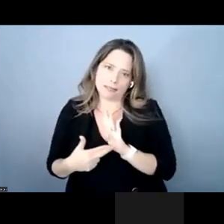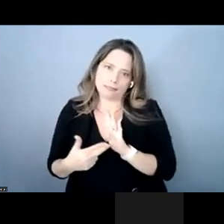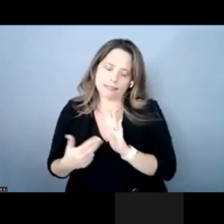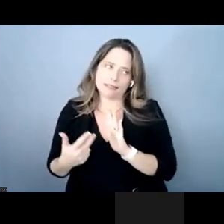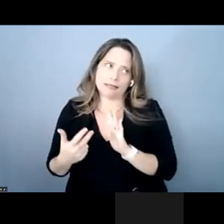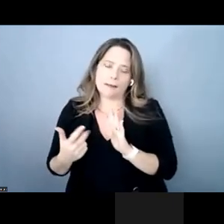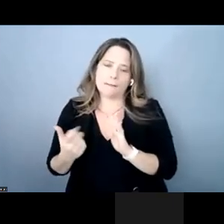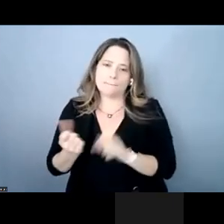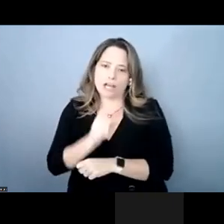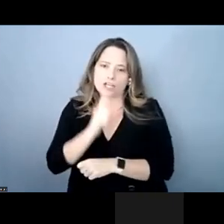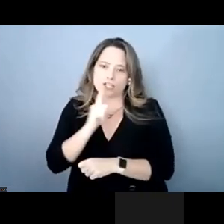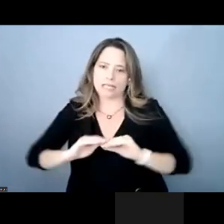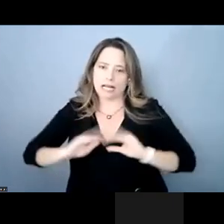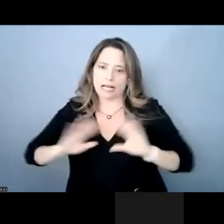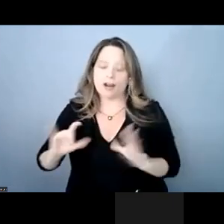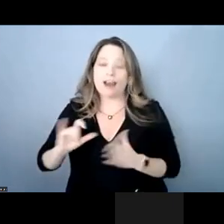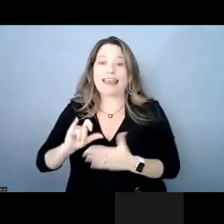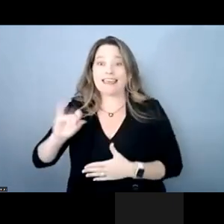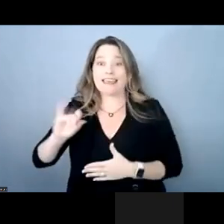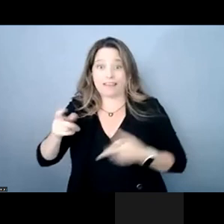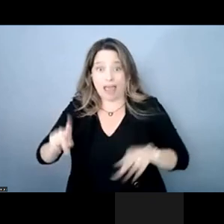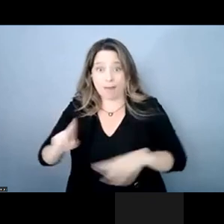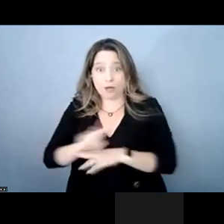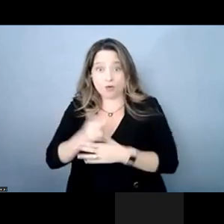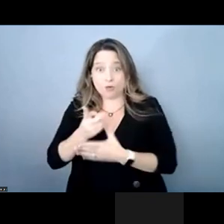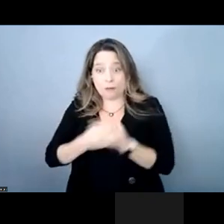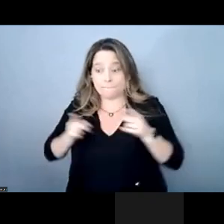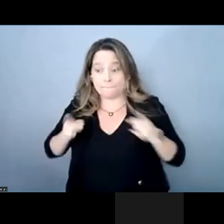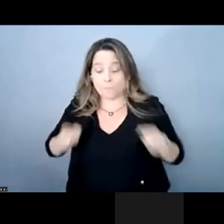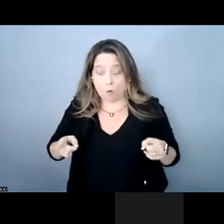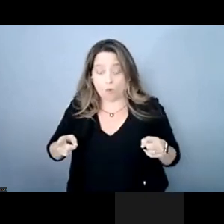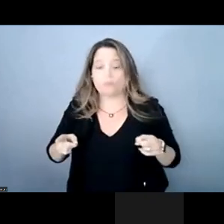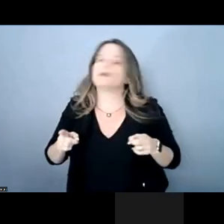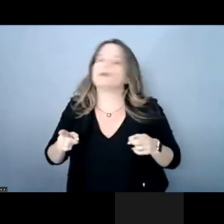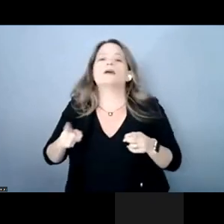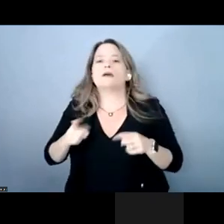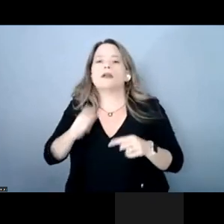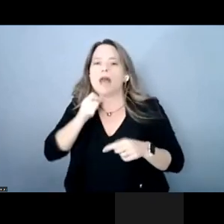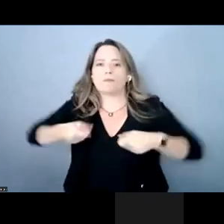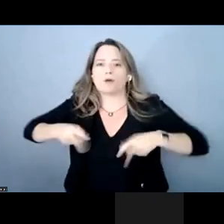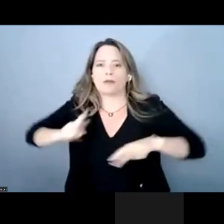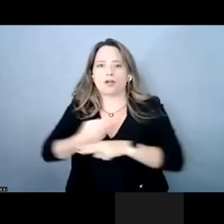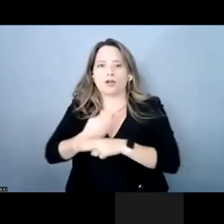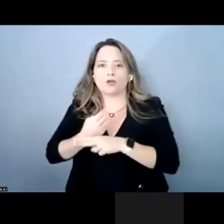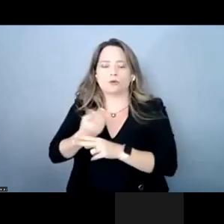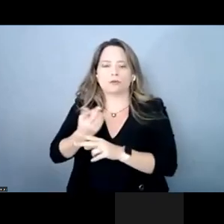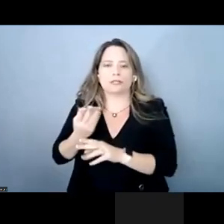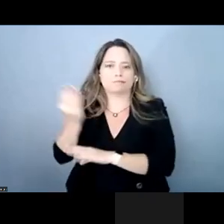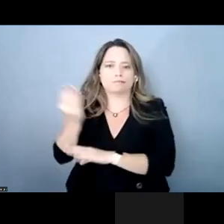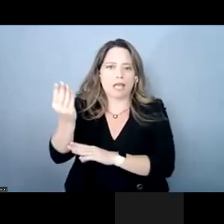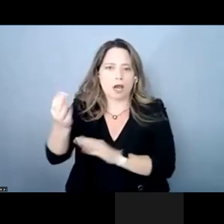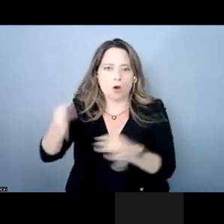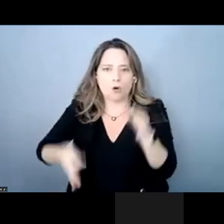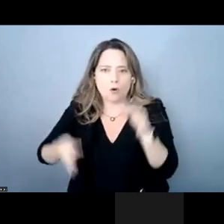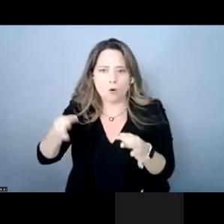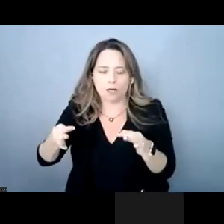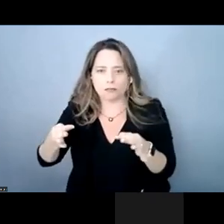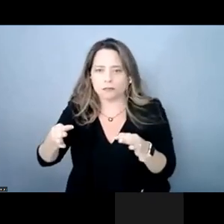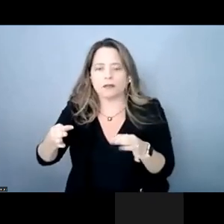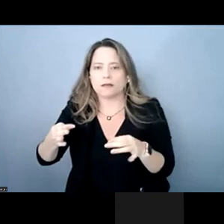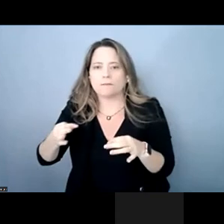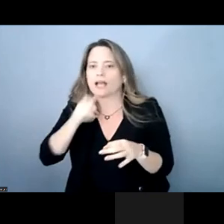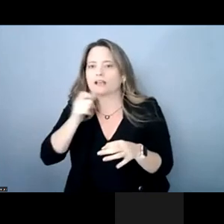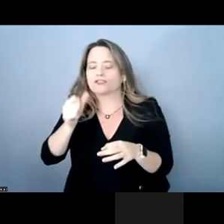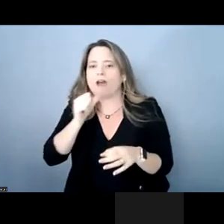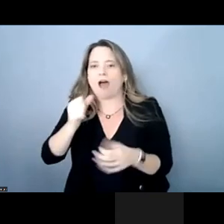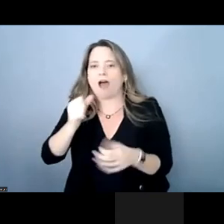that transcripts for accessibility are not admissible in a court of law and why they are not authenticated school transcripts